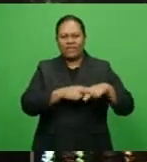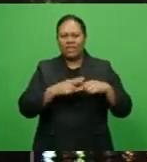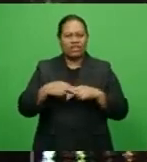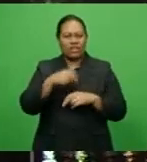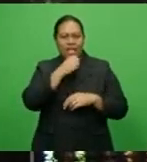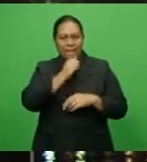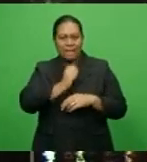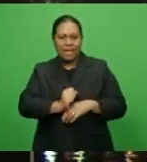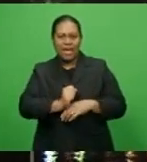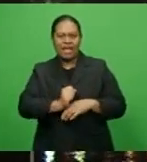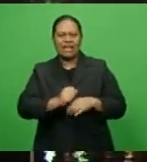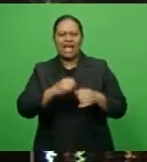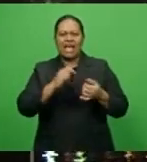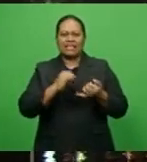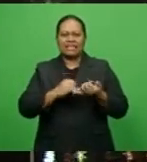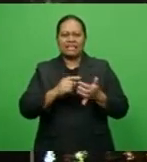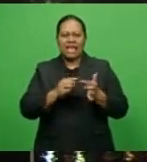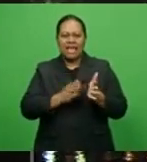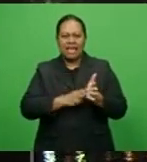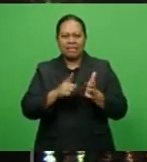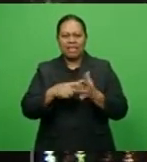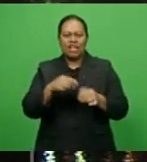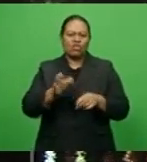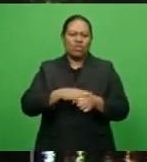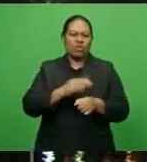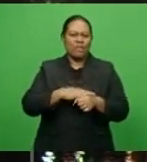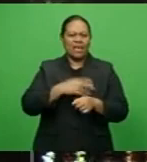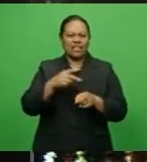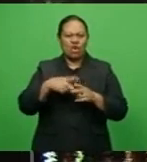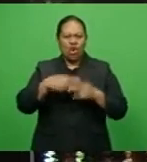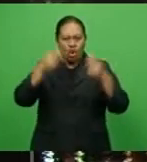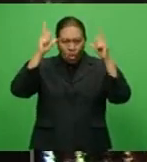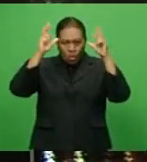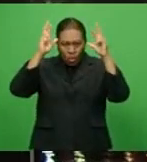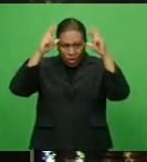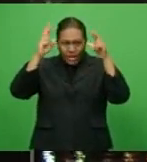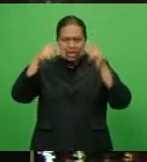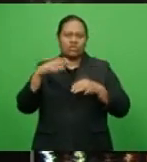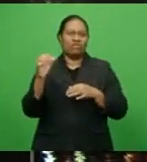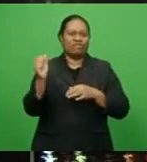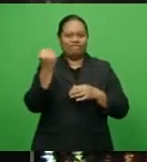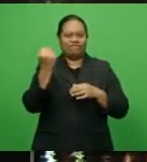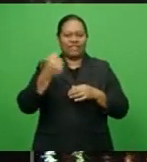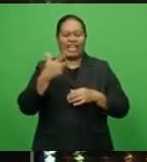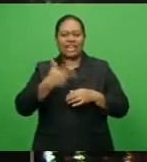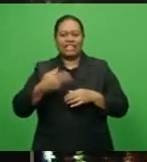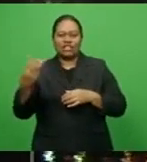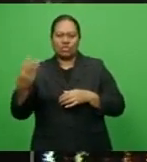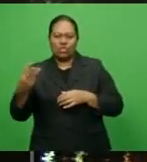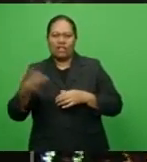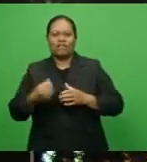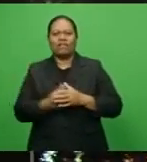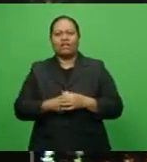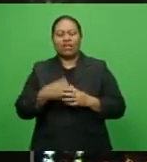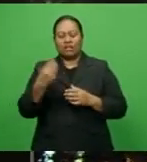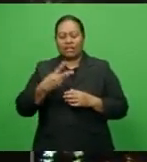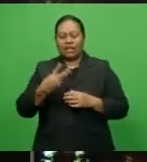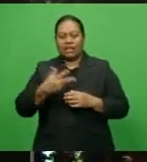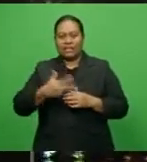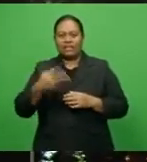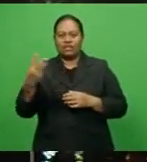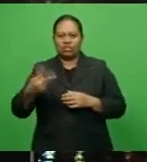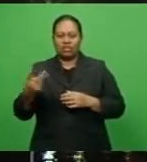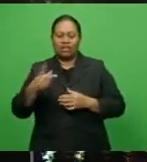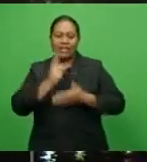Valleme scored his first try for the Raiders as they rallied for an 18-12 victory over South Sydney in wet conditions at GIO Stadium